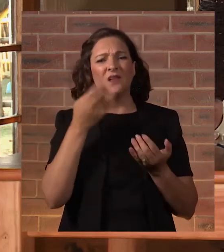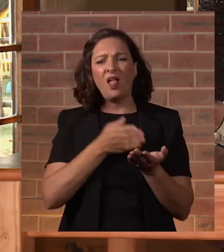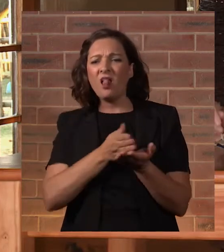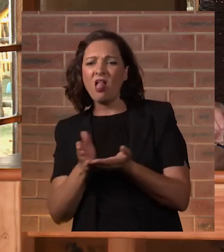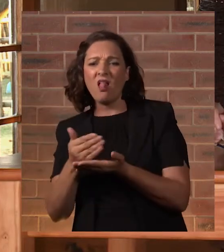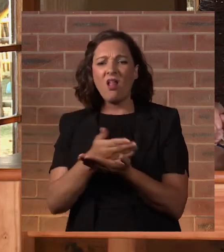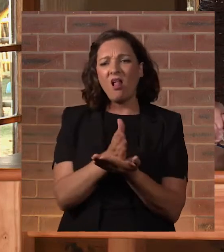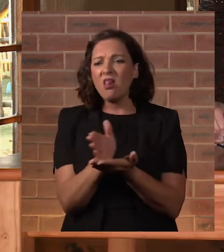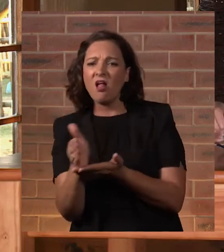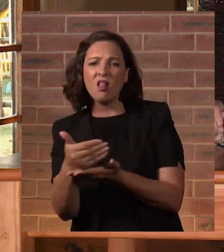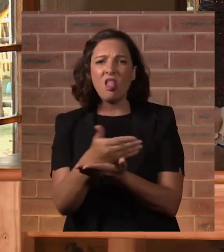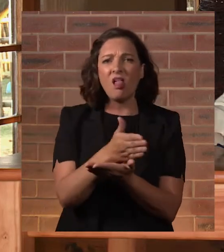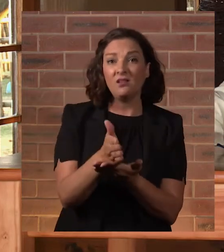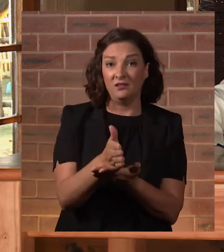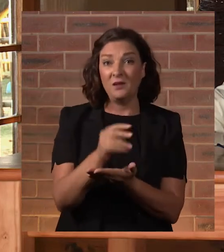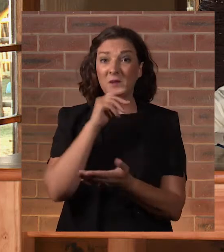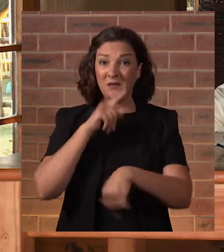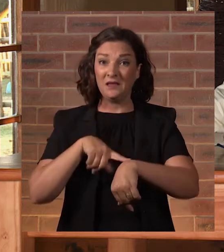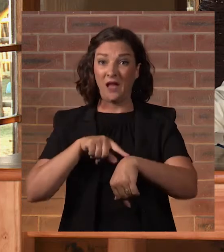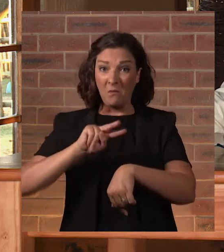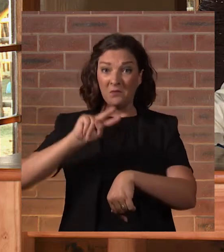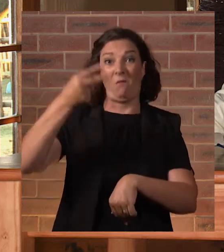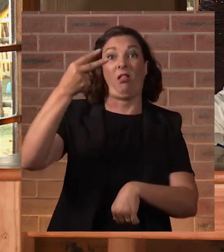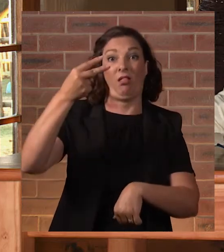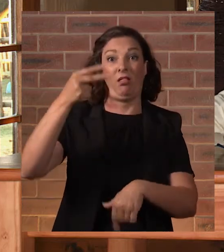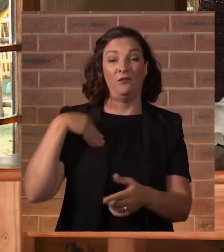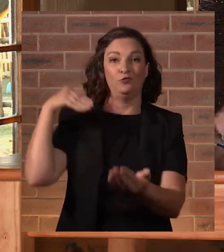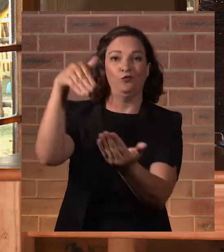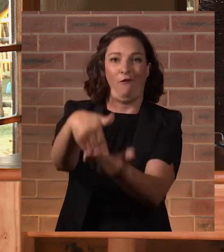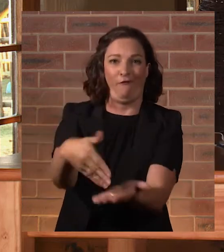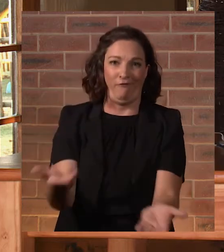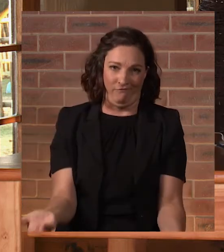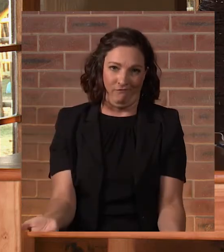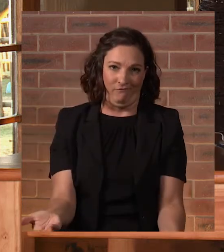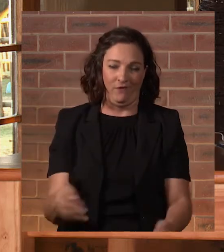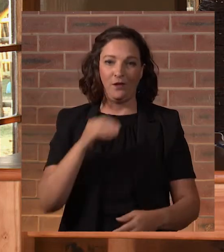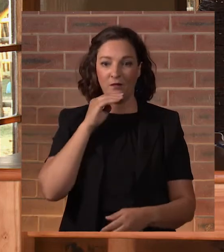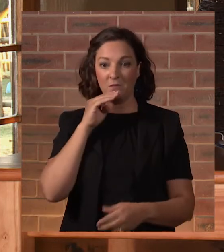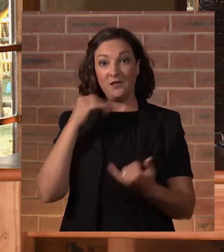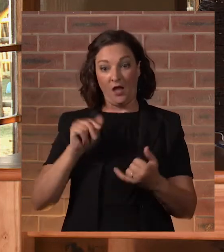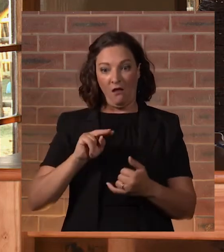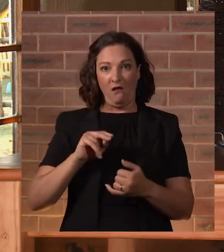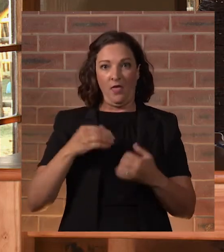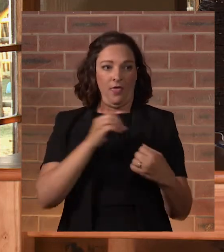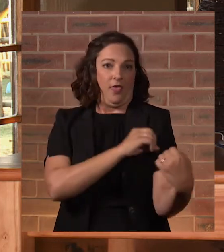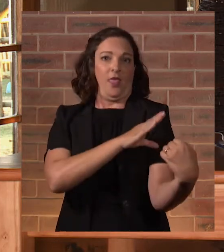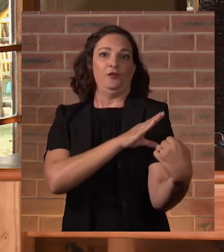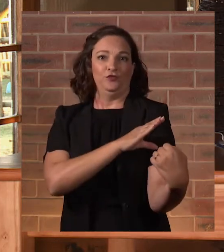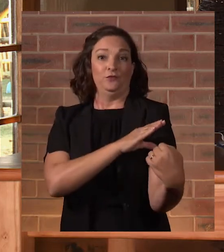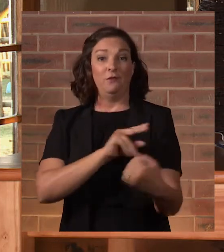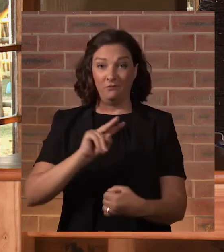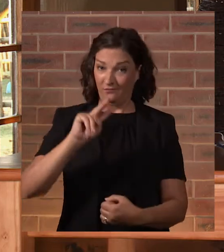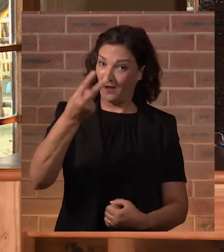crooked path, it takes twice as long to get there. It takes twice as much energy